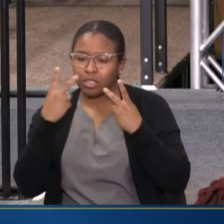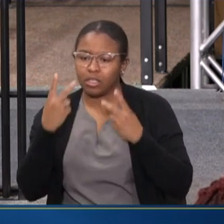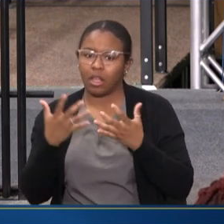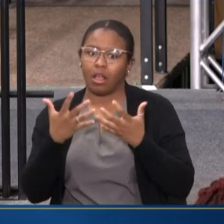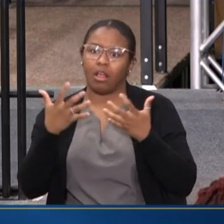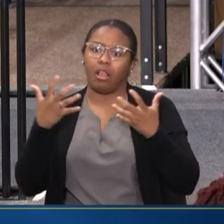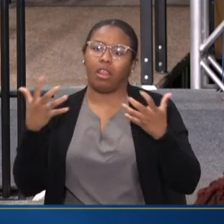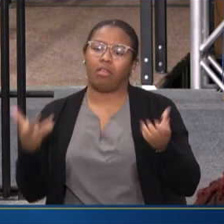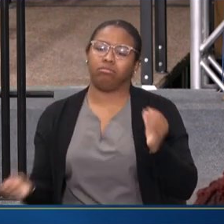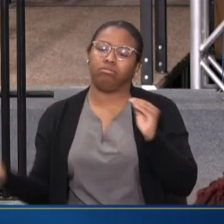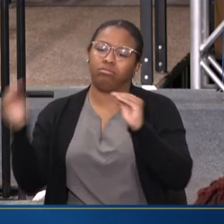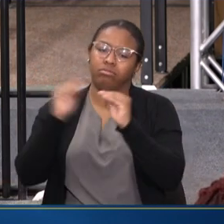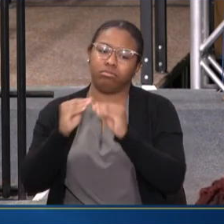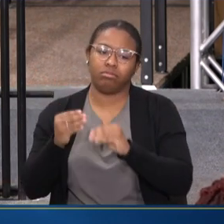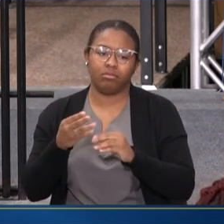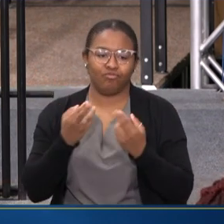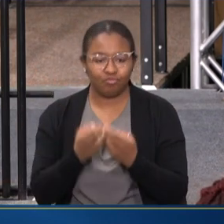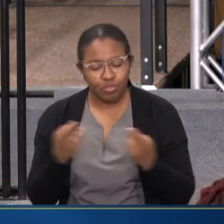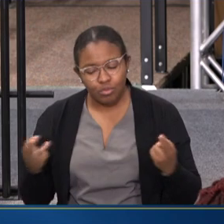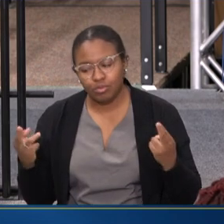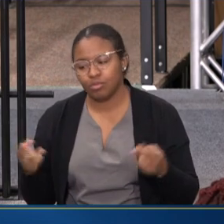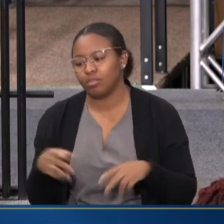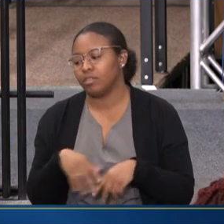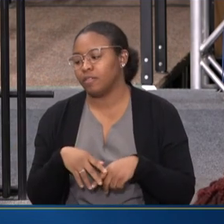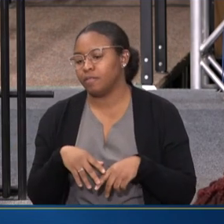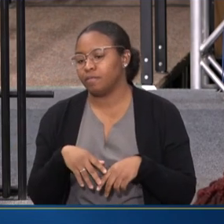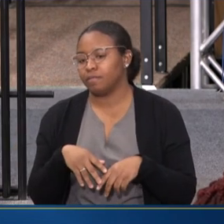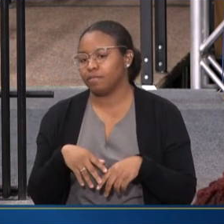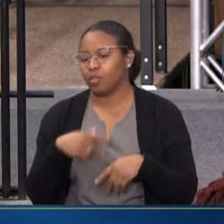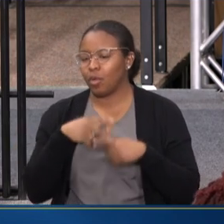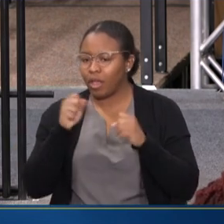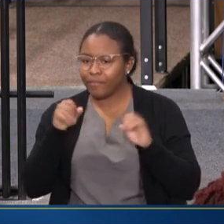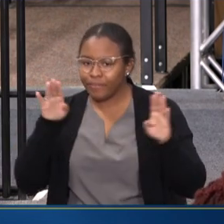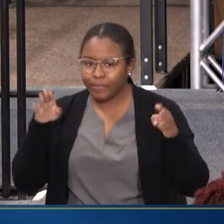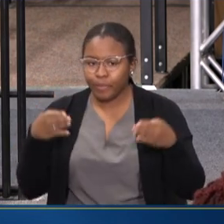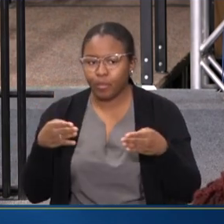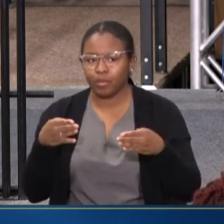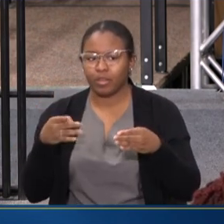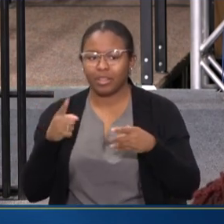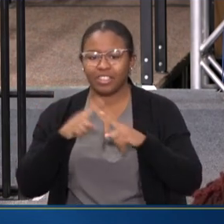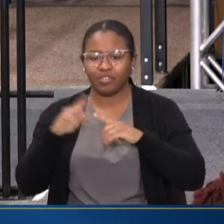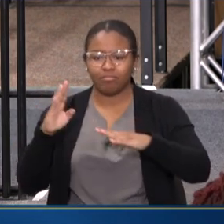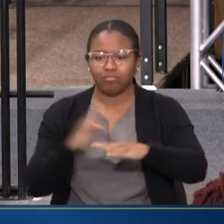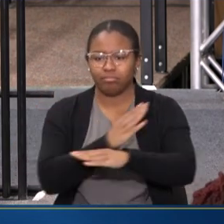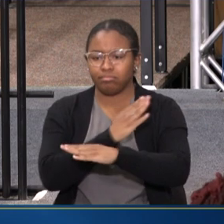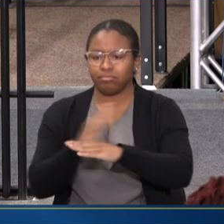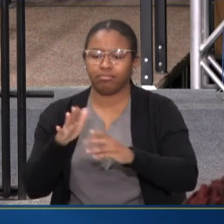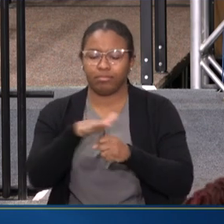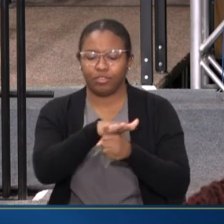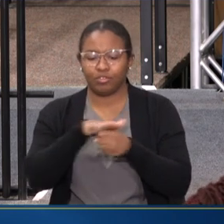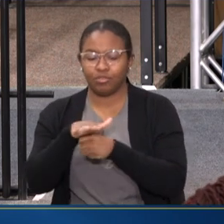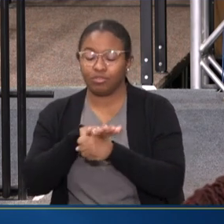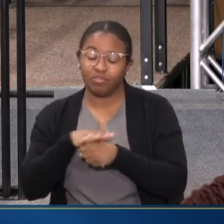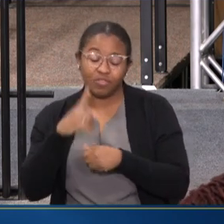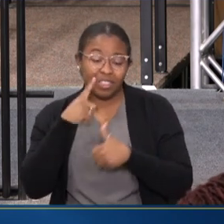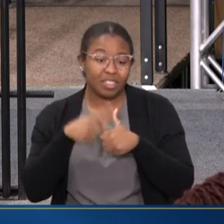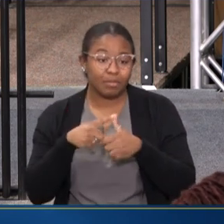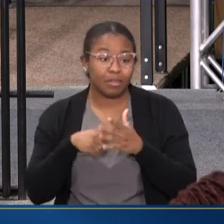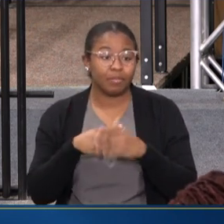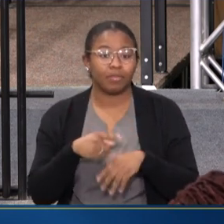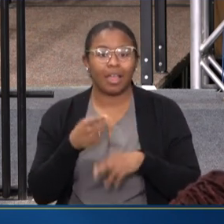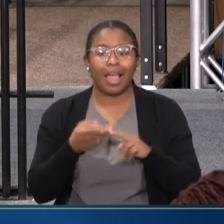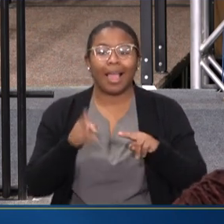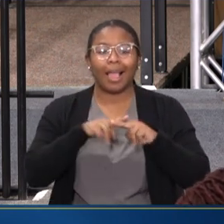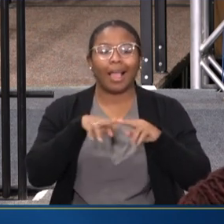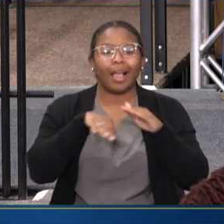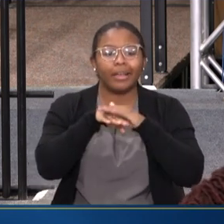RESOURCES WHERE WE'VE BEEN ABLE TO REALLY FOCUS IN ON A RANGE OF AREAS. SO, FOR EXAMPLE, THINGS LIKE ENHANCING